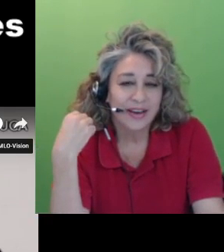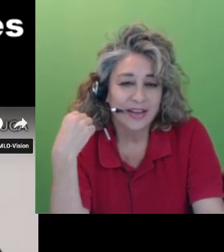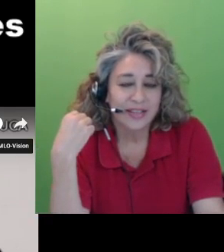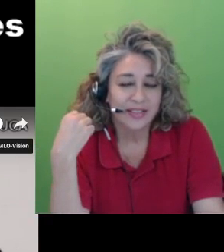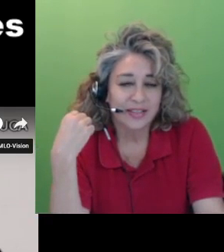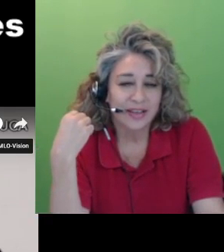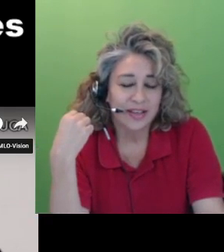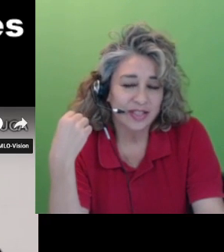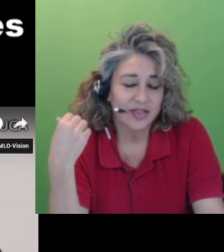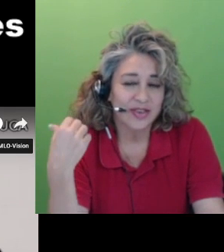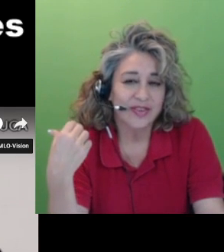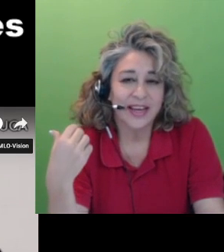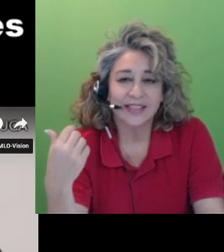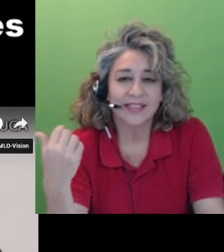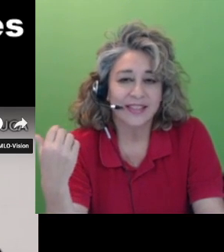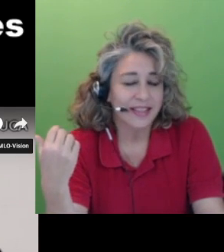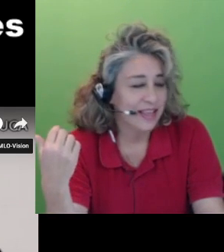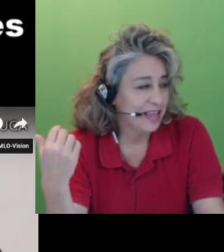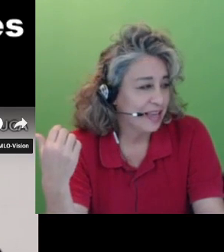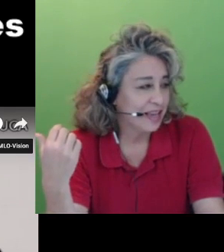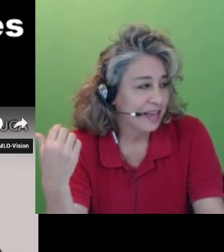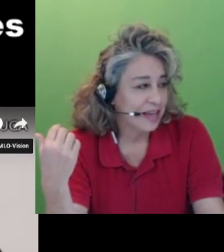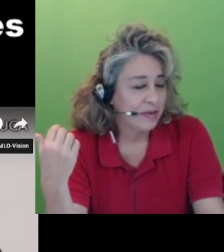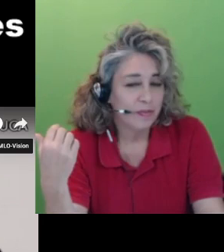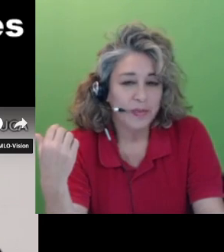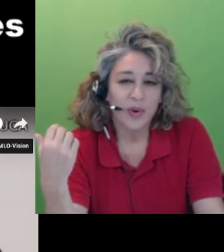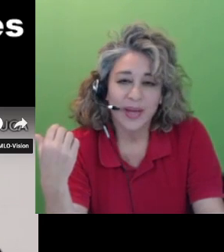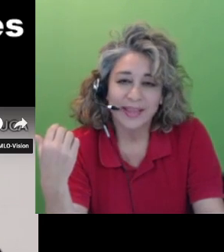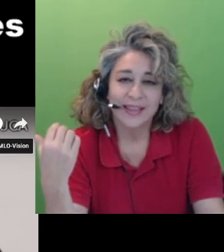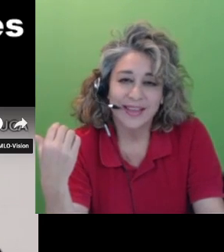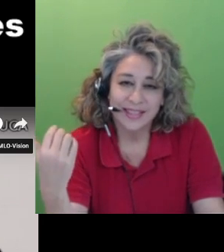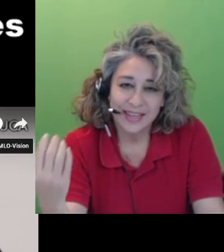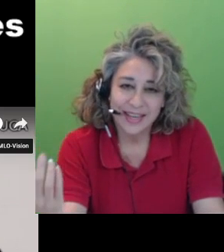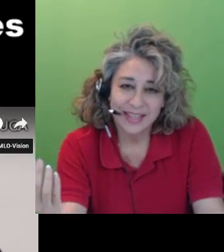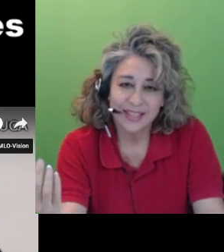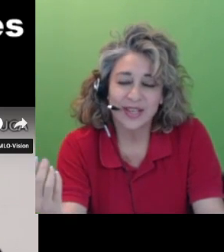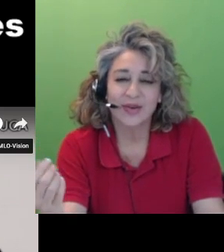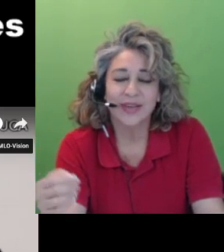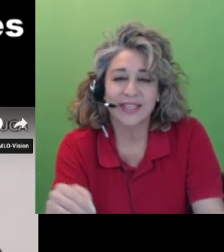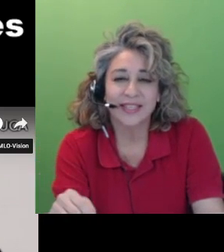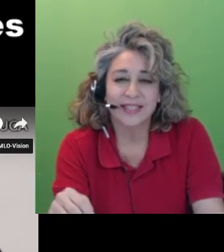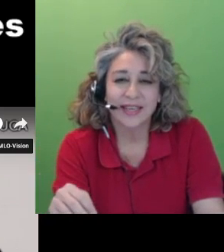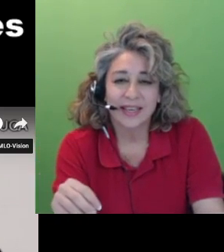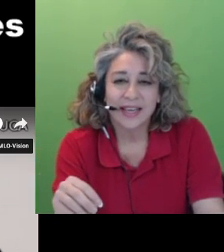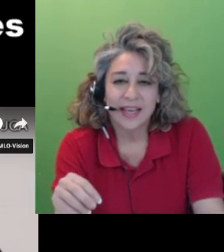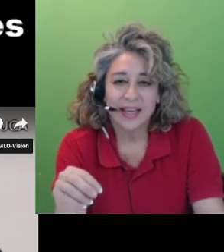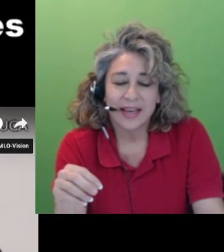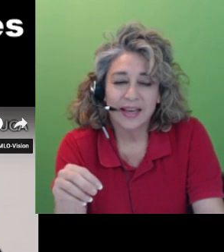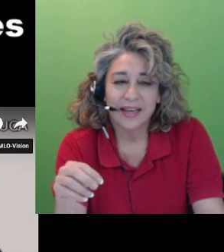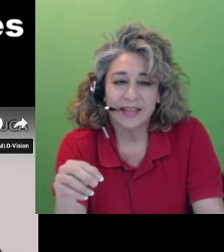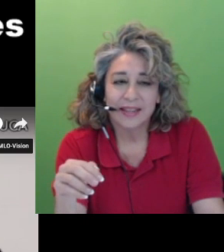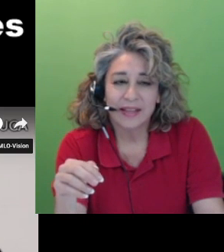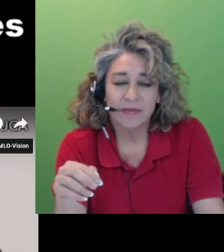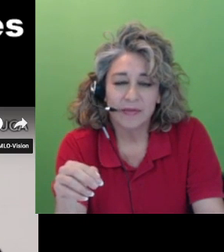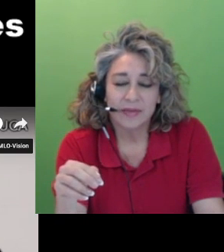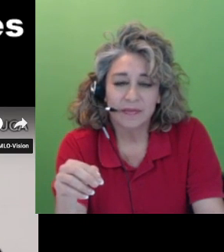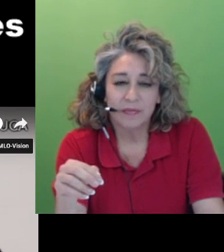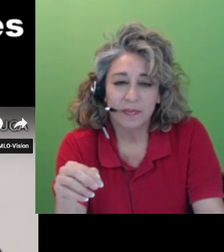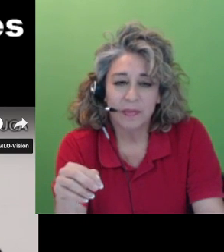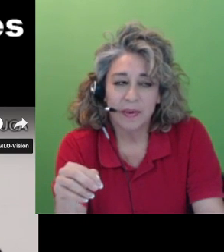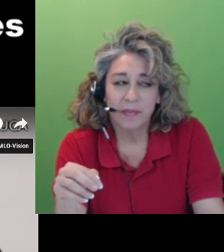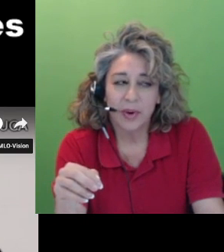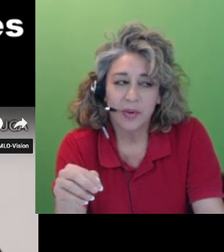uh also known as the poeta del silencio which is uh the